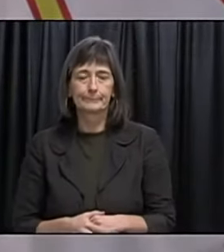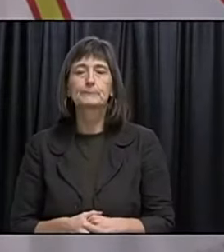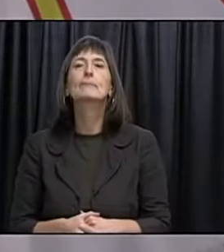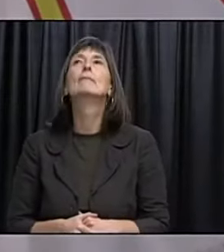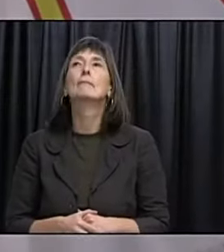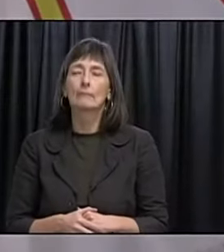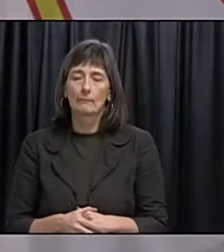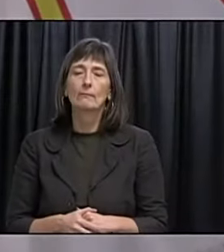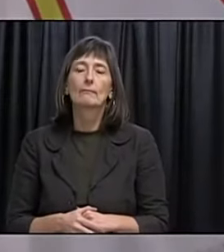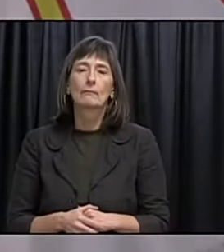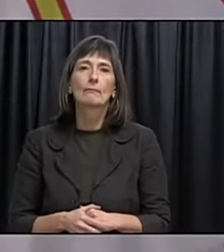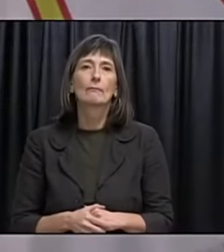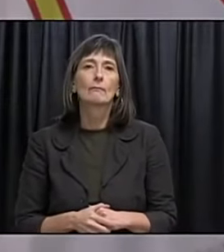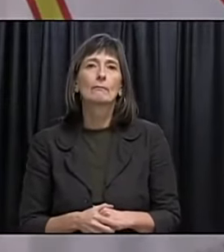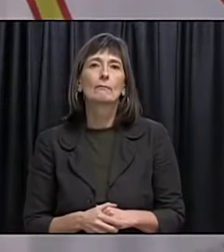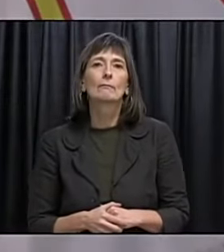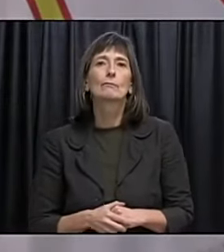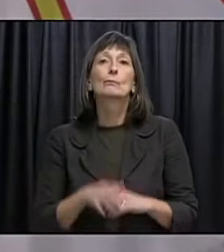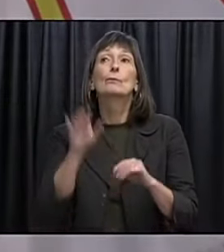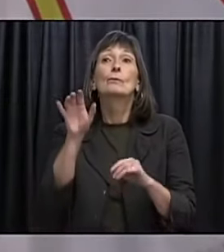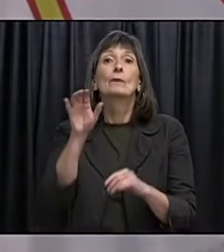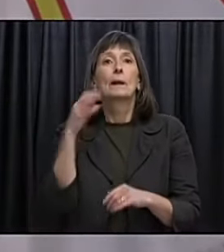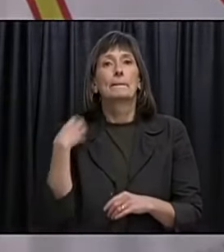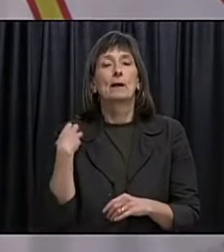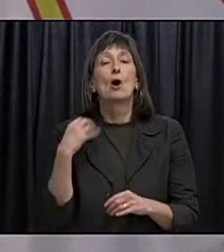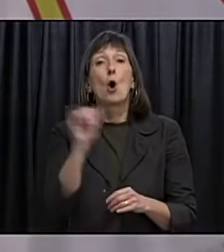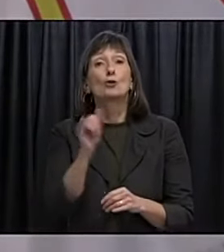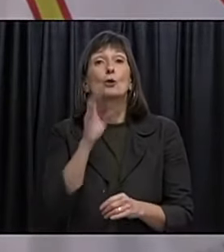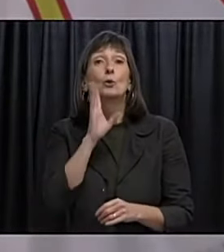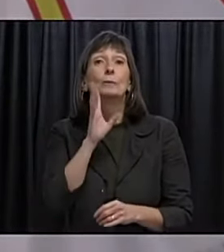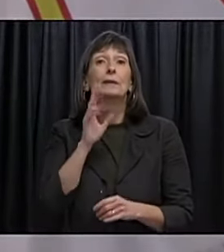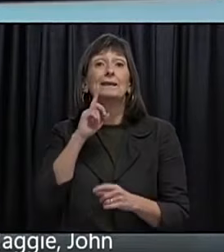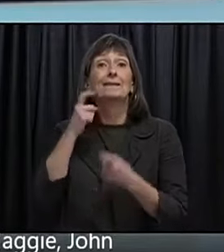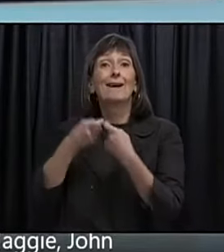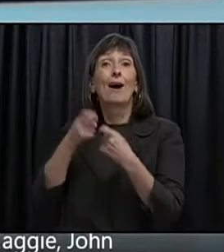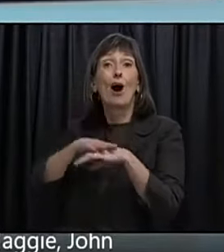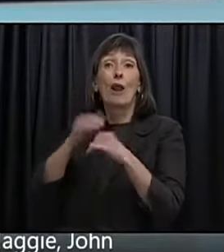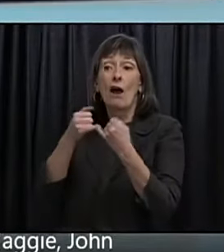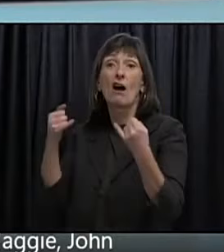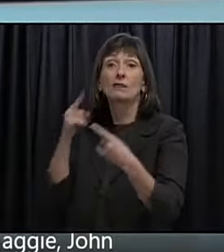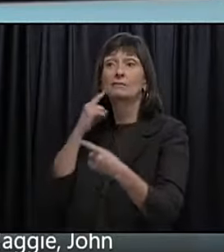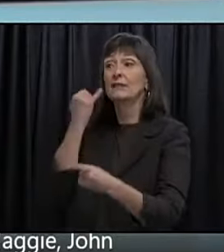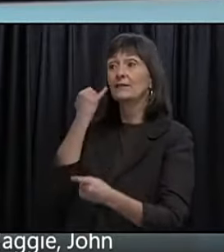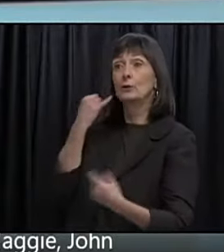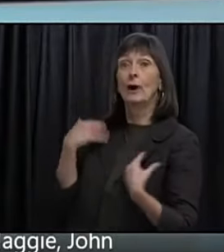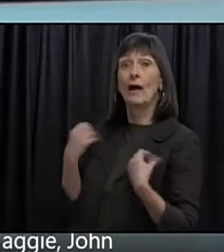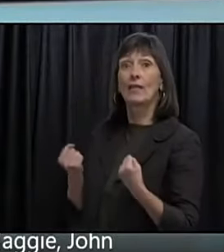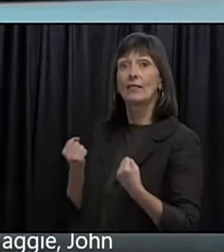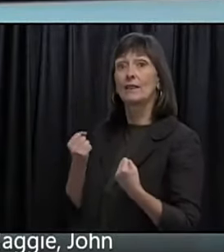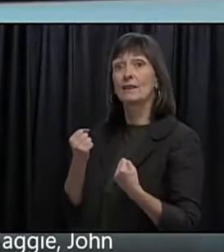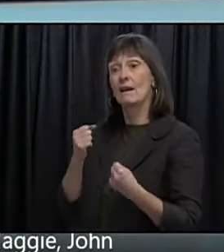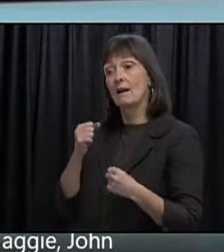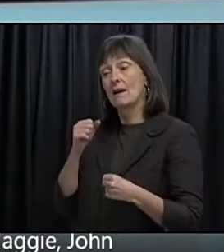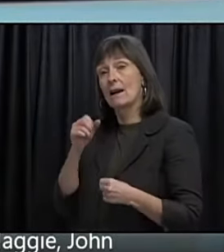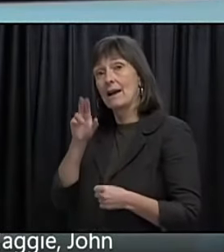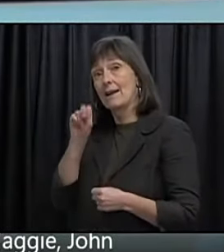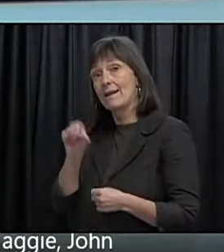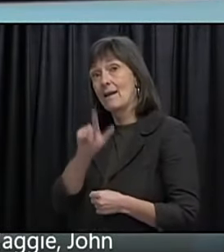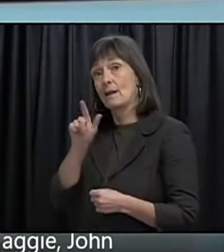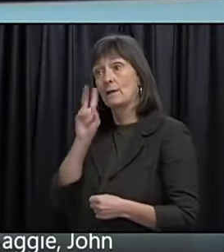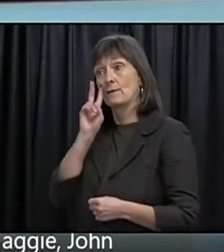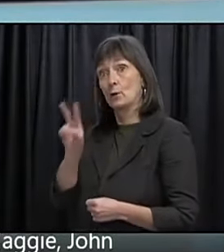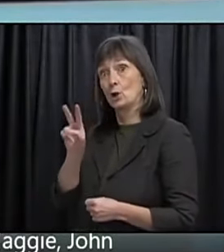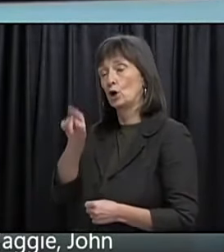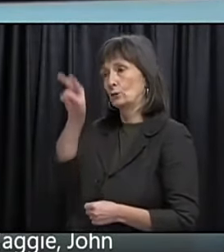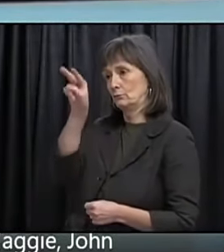Okay. That will now. Be available. Electronically. well. So. access. To. The Health DNL. Viewer. Will ultimately. able.